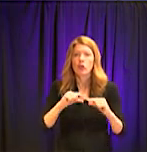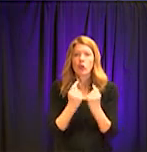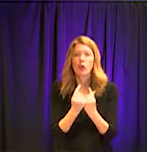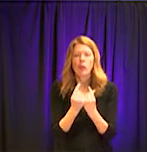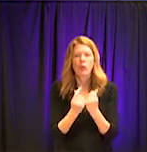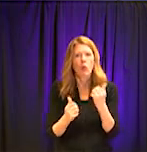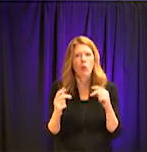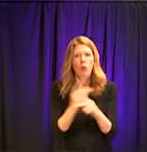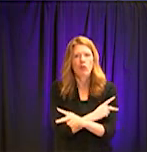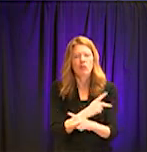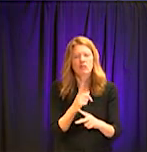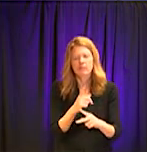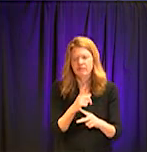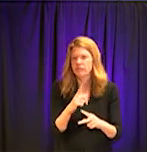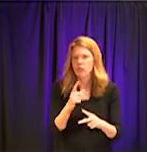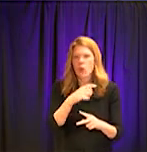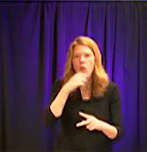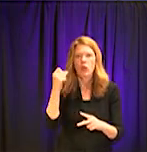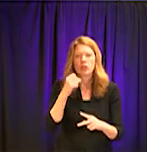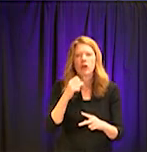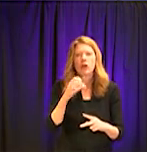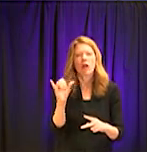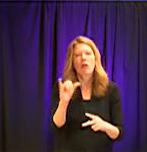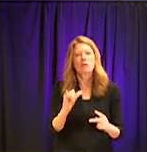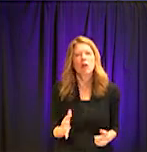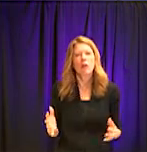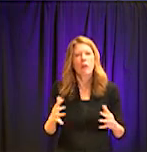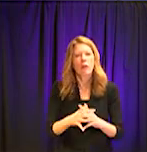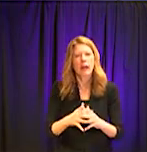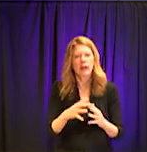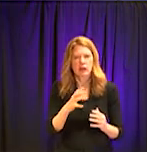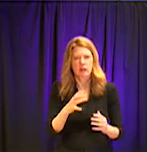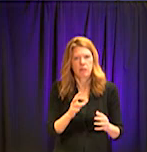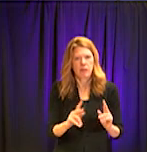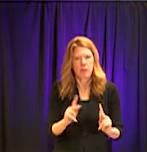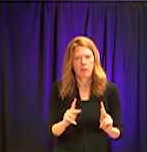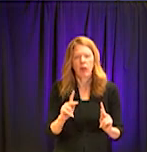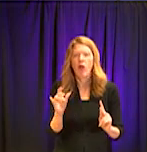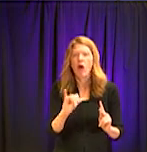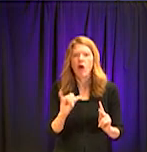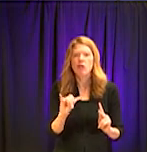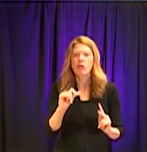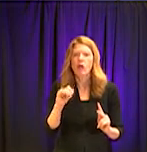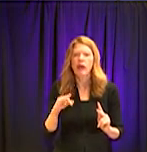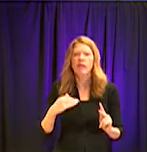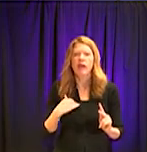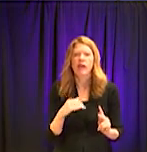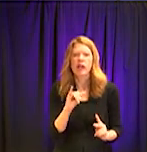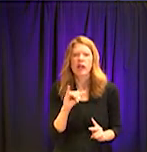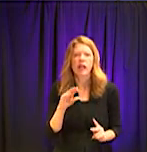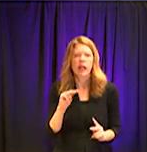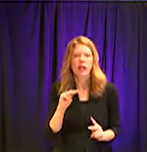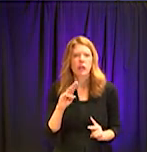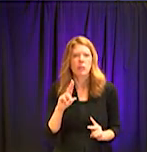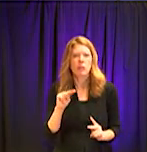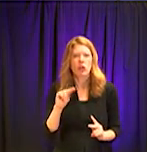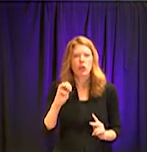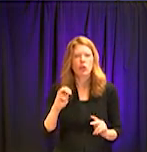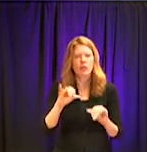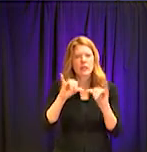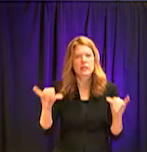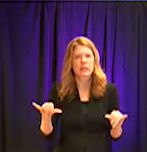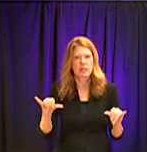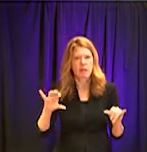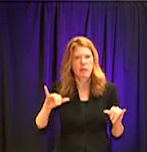diabetics, hypertension, also pregnant women and anyone else whose immune system is compromised. Um, do want to say about our youth, um,